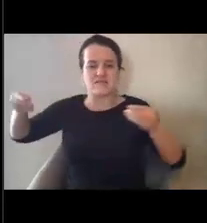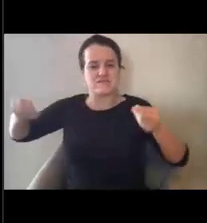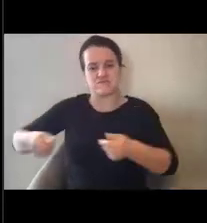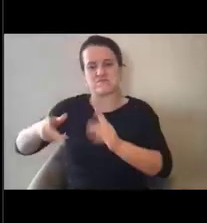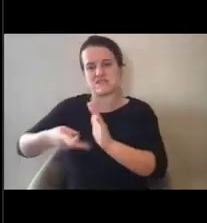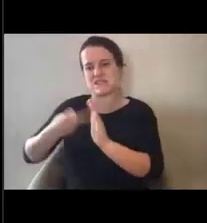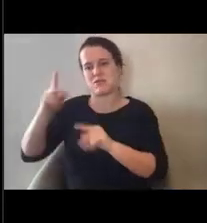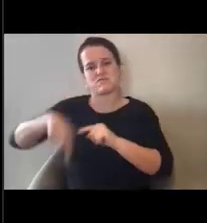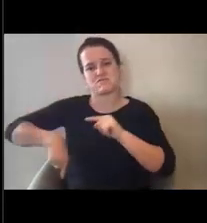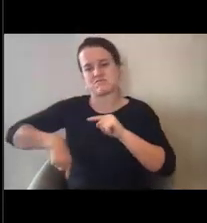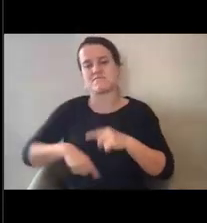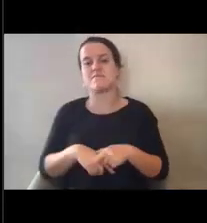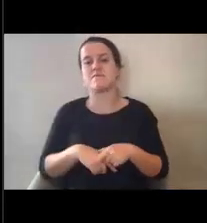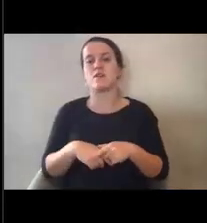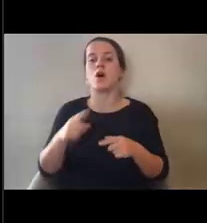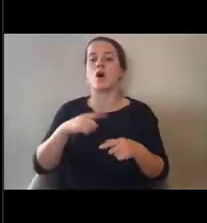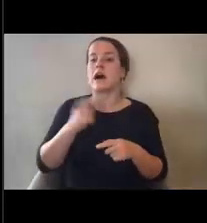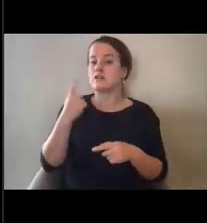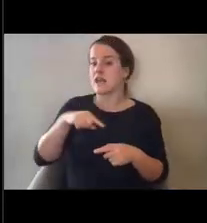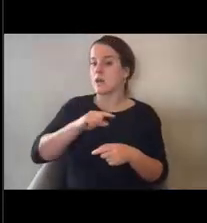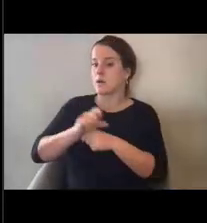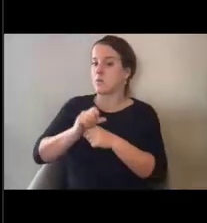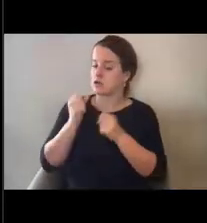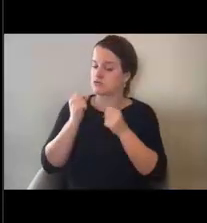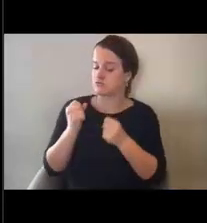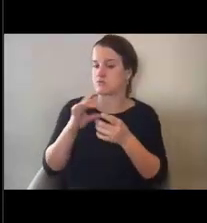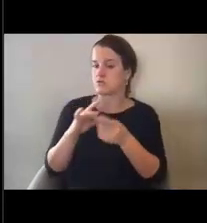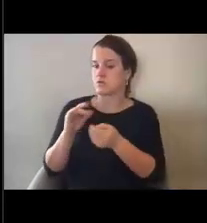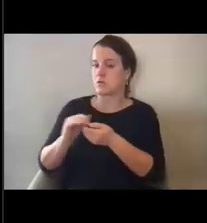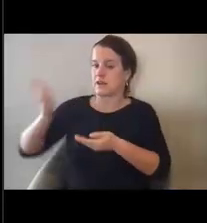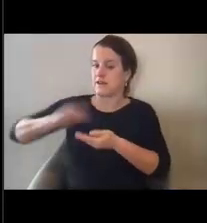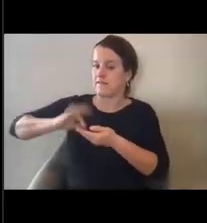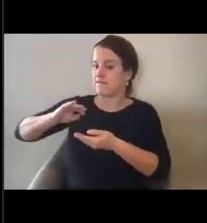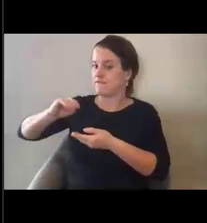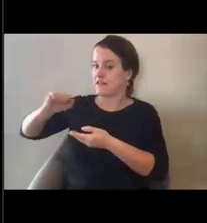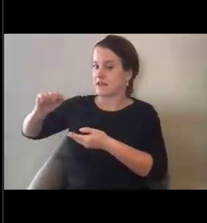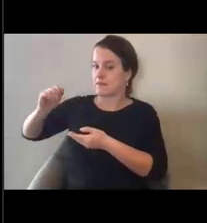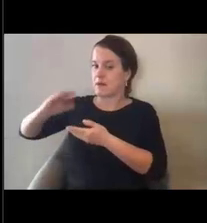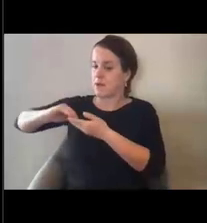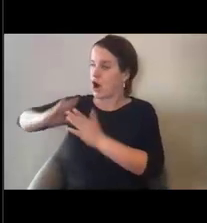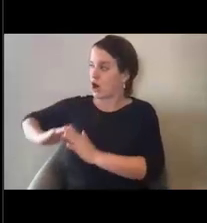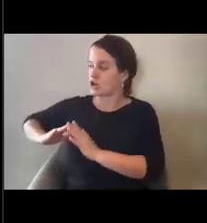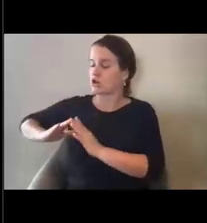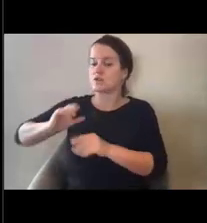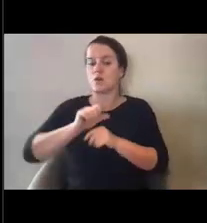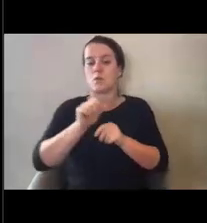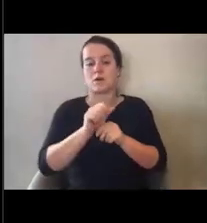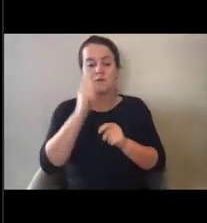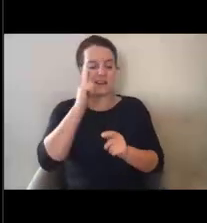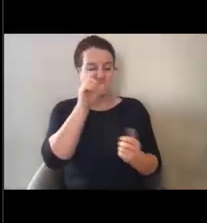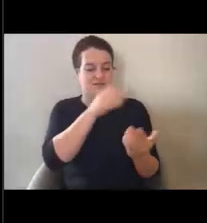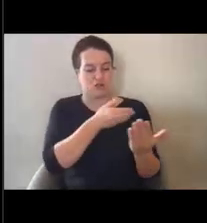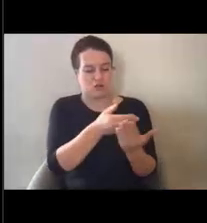partners to make sure we're not duplicating benefits. And we work closely with each individual applicant to make sure that we're not duplicating those